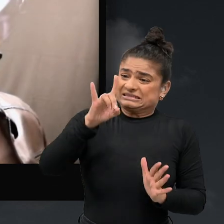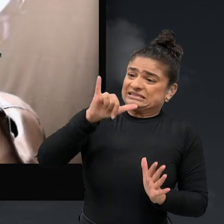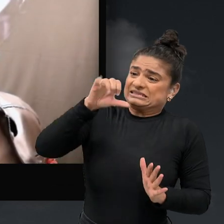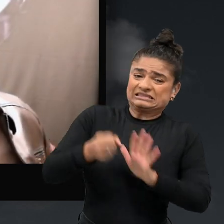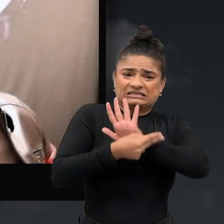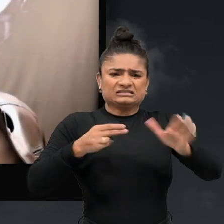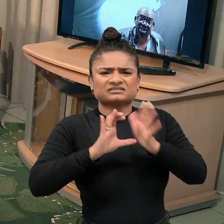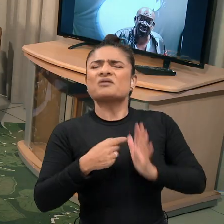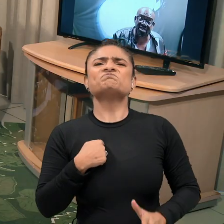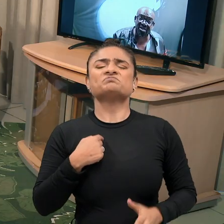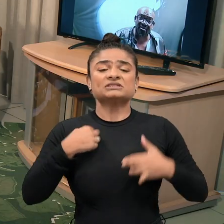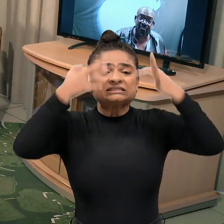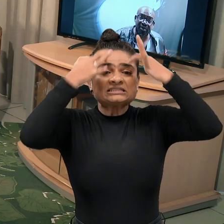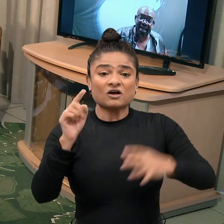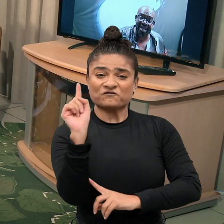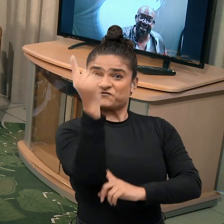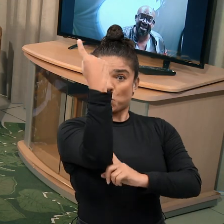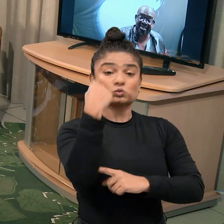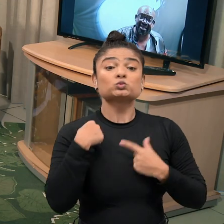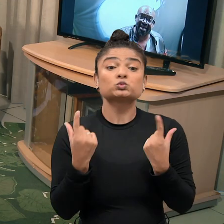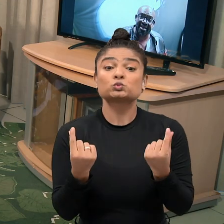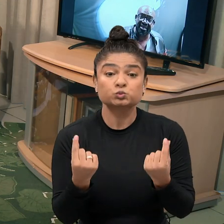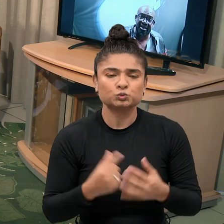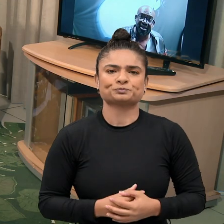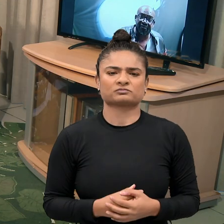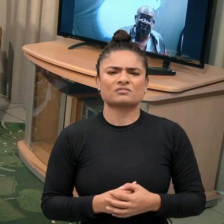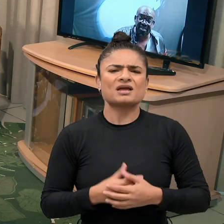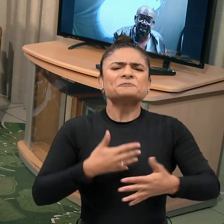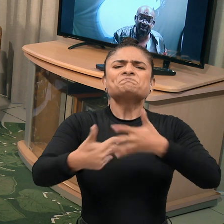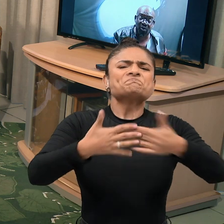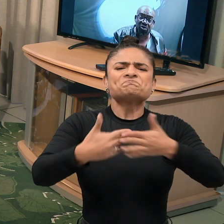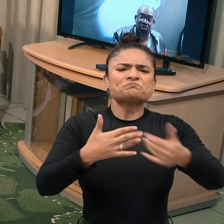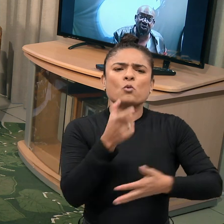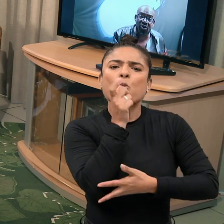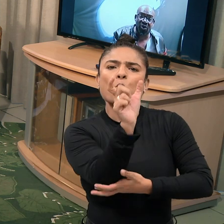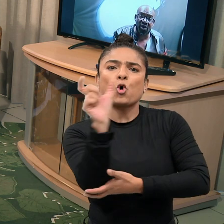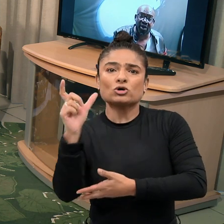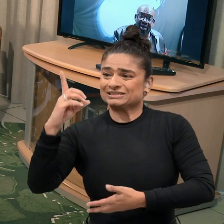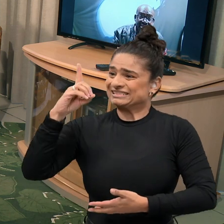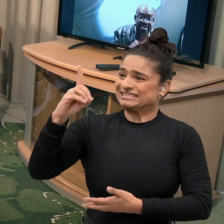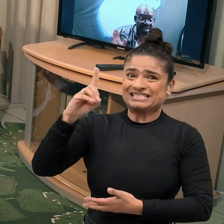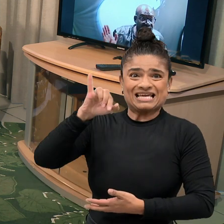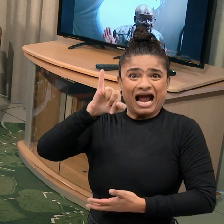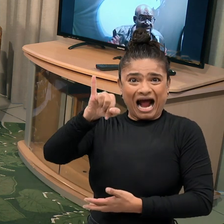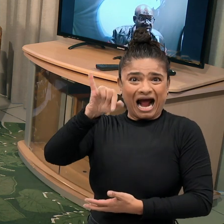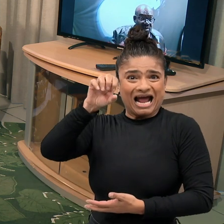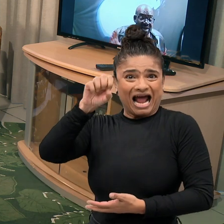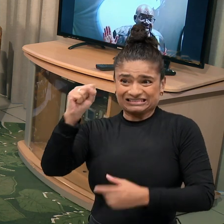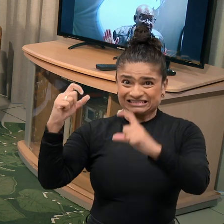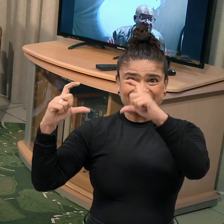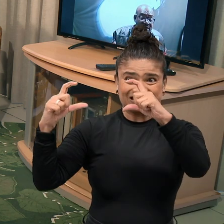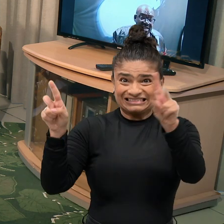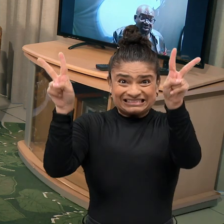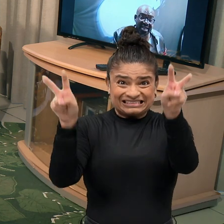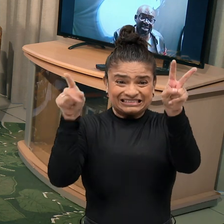as disabled. I then decided the first thing that I'm going to do is distance myself from